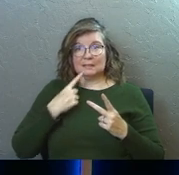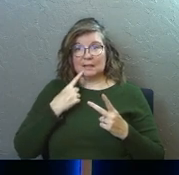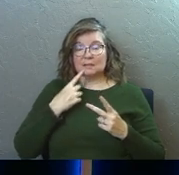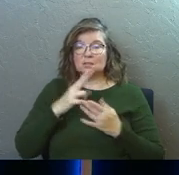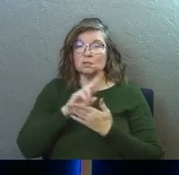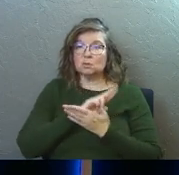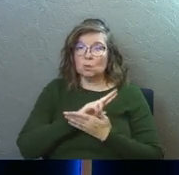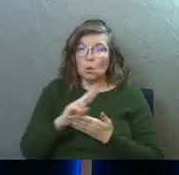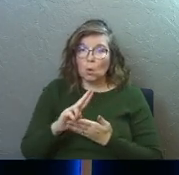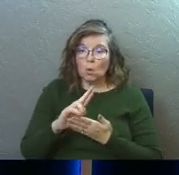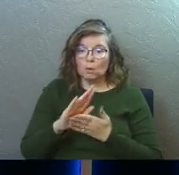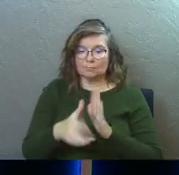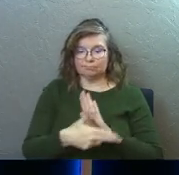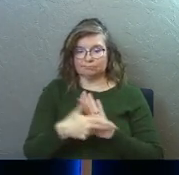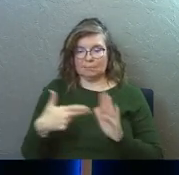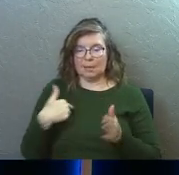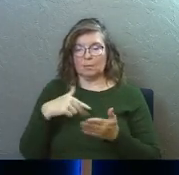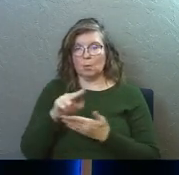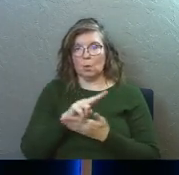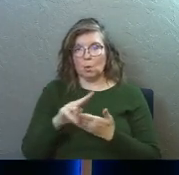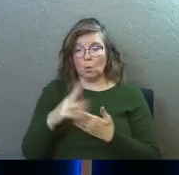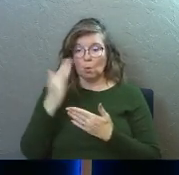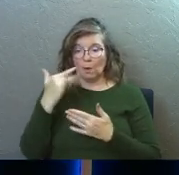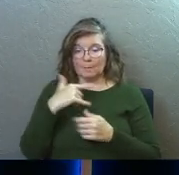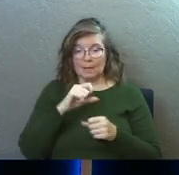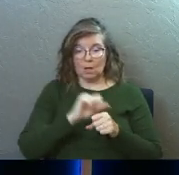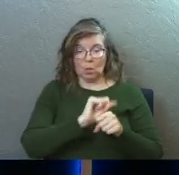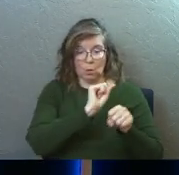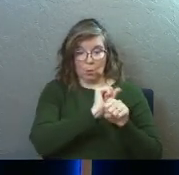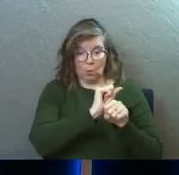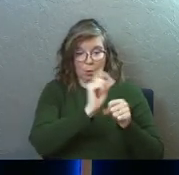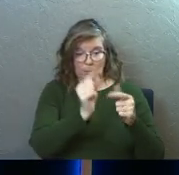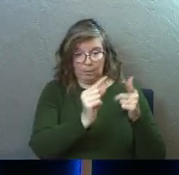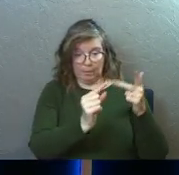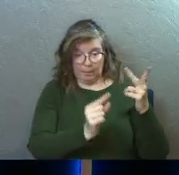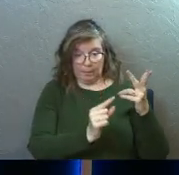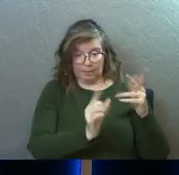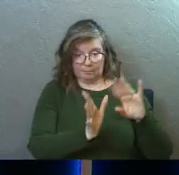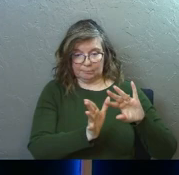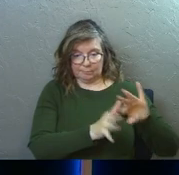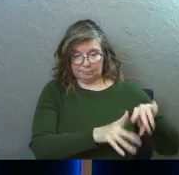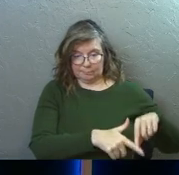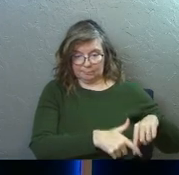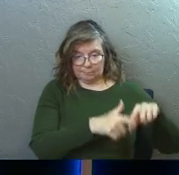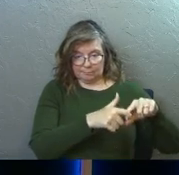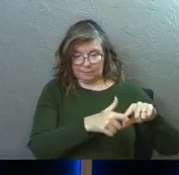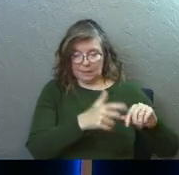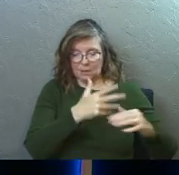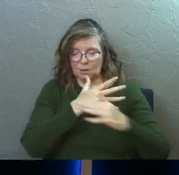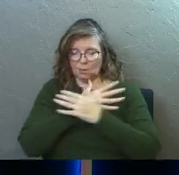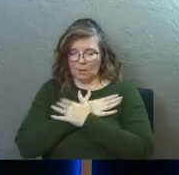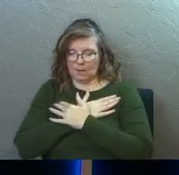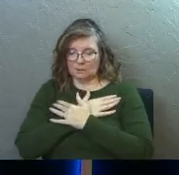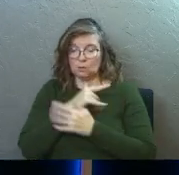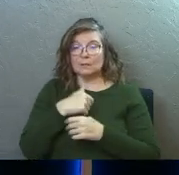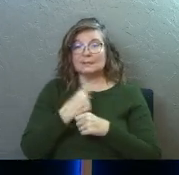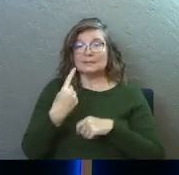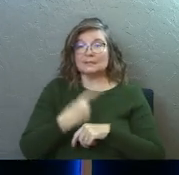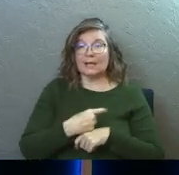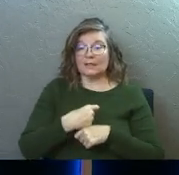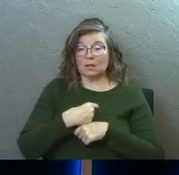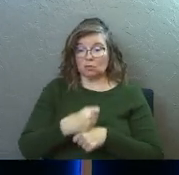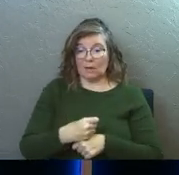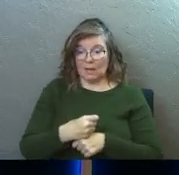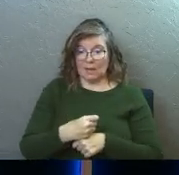it holy, because on it, God rested from all the work he had done. This is a day that not only God created and has made